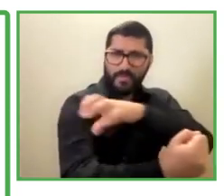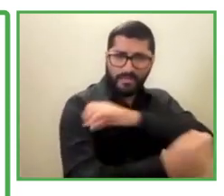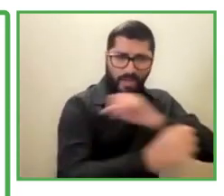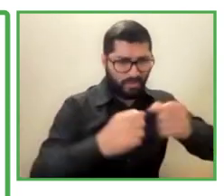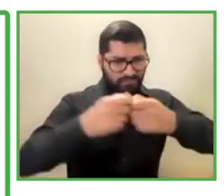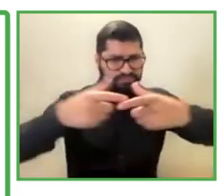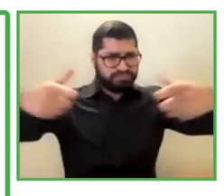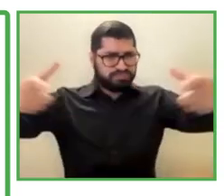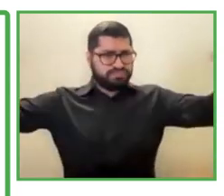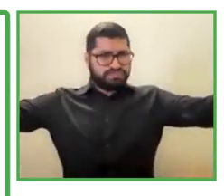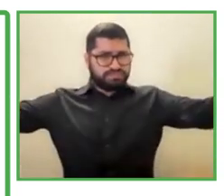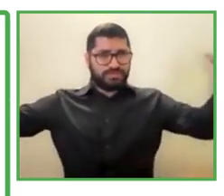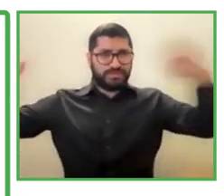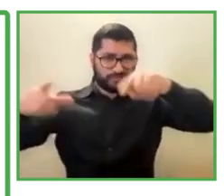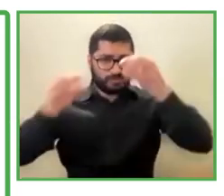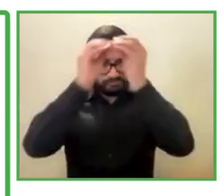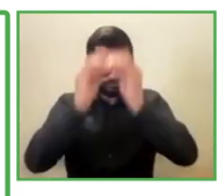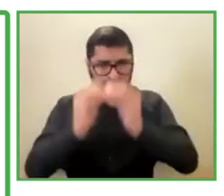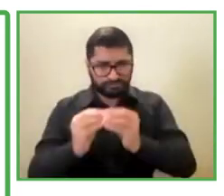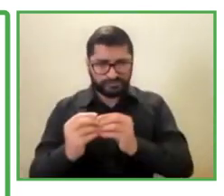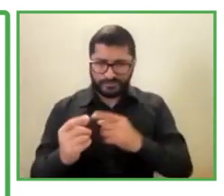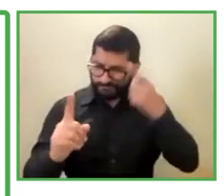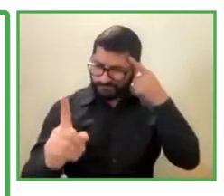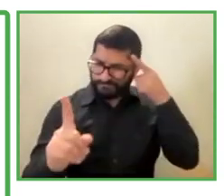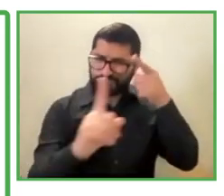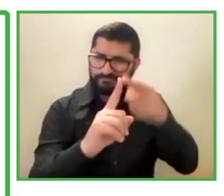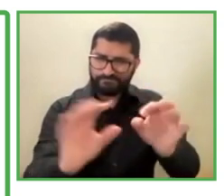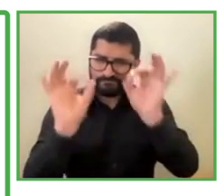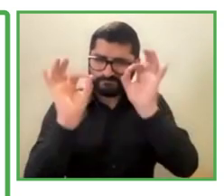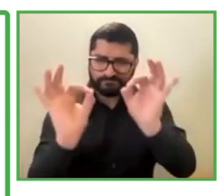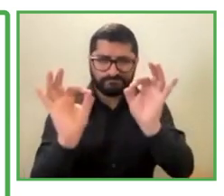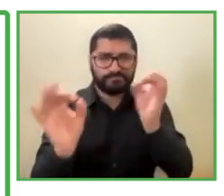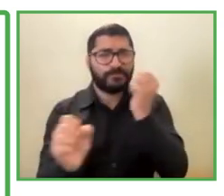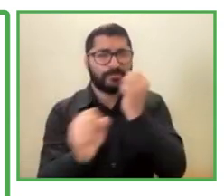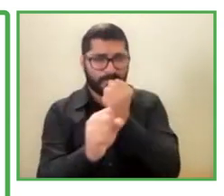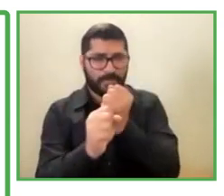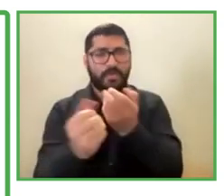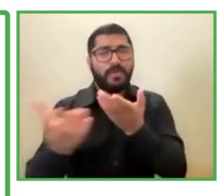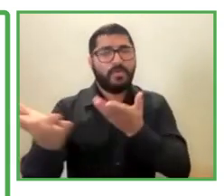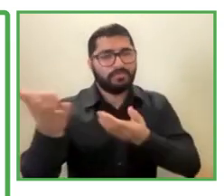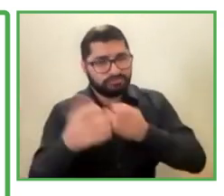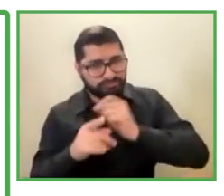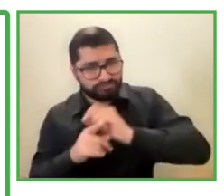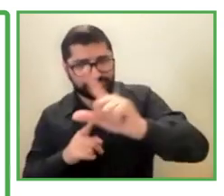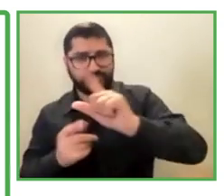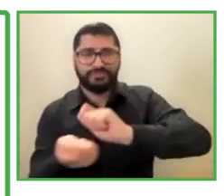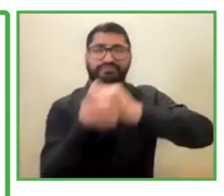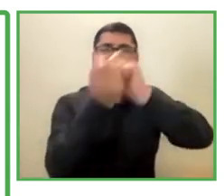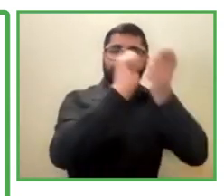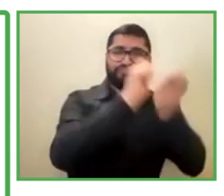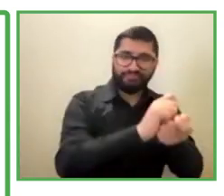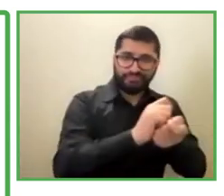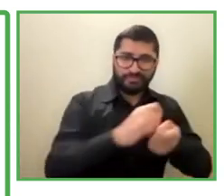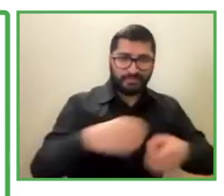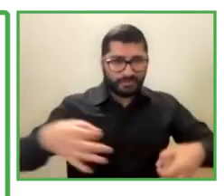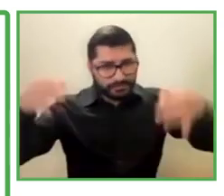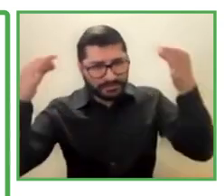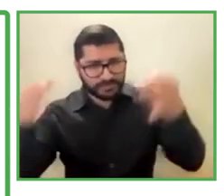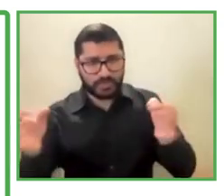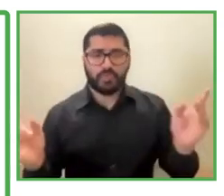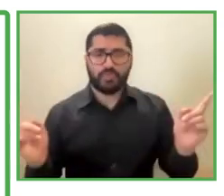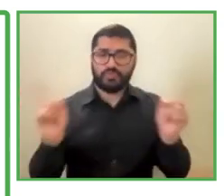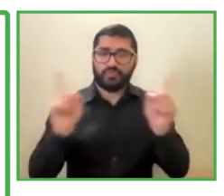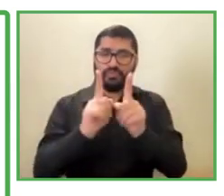And in fact, as a result of the conclave, and how we have been able to interact with them, seeing the value that these